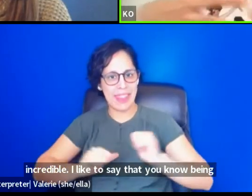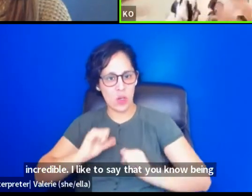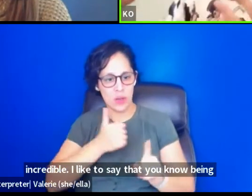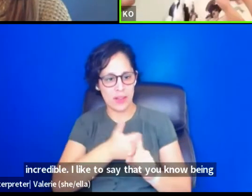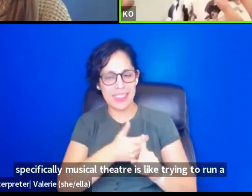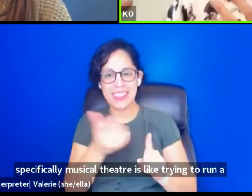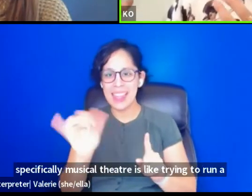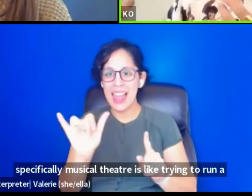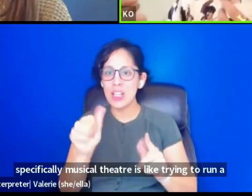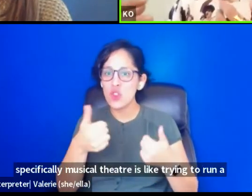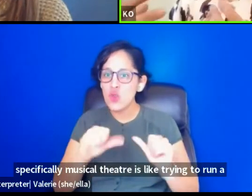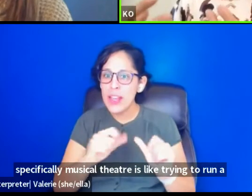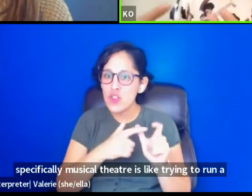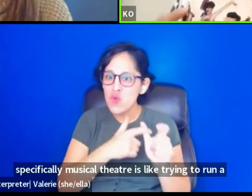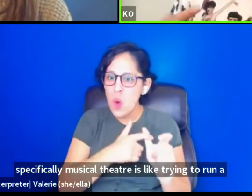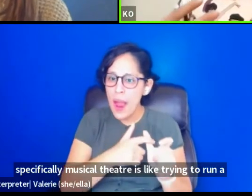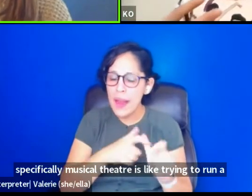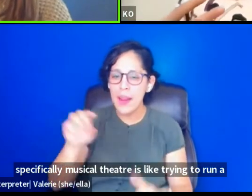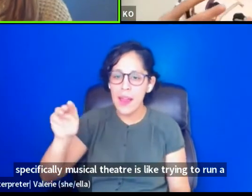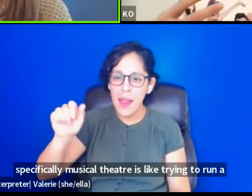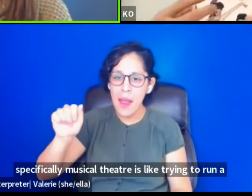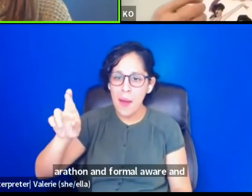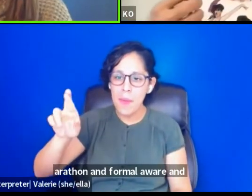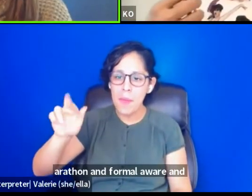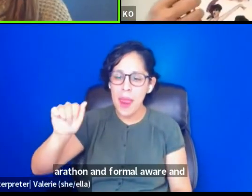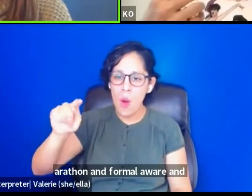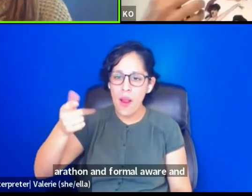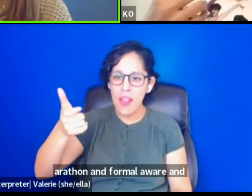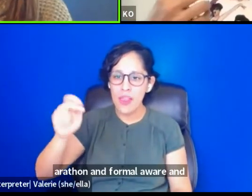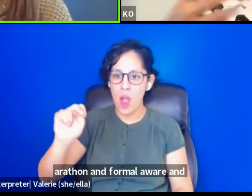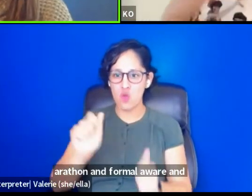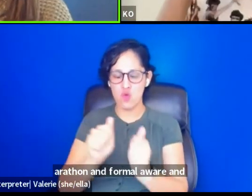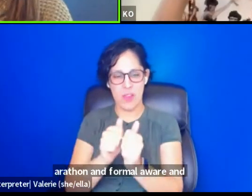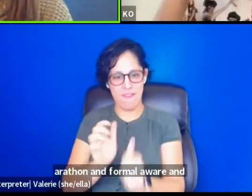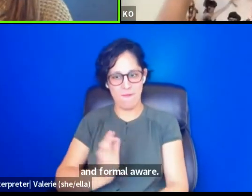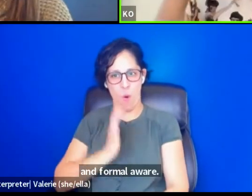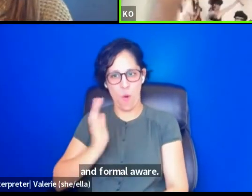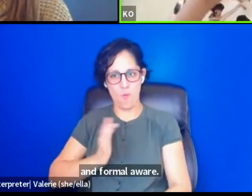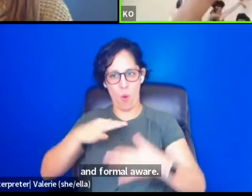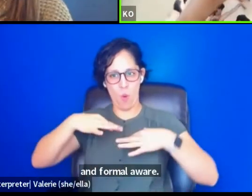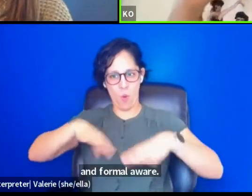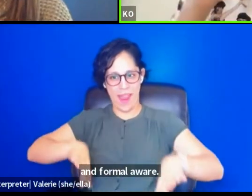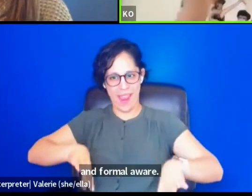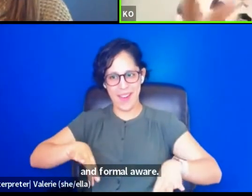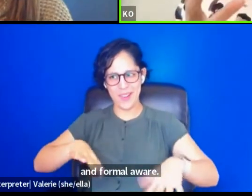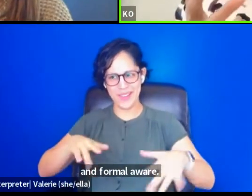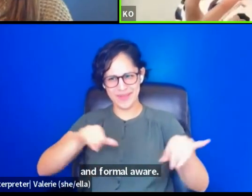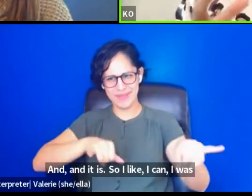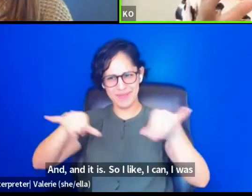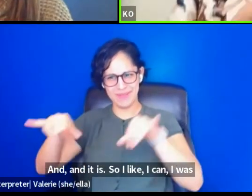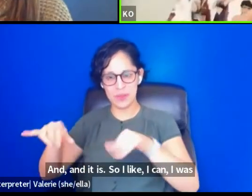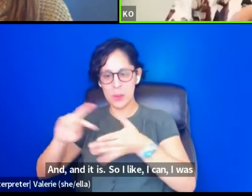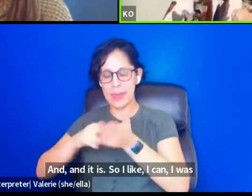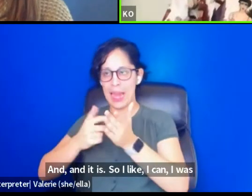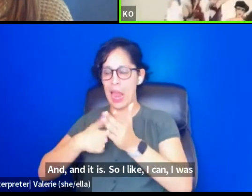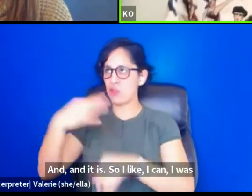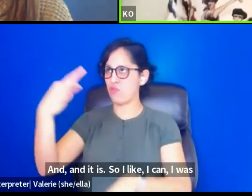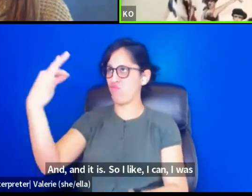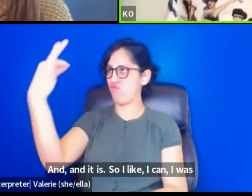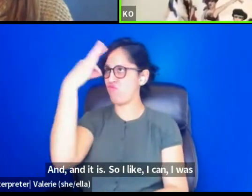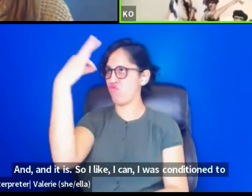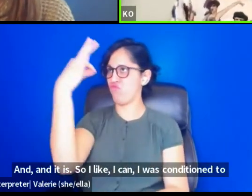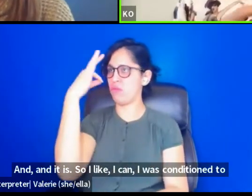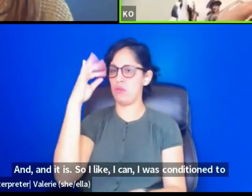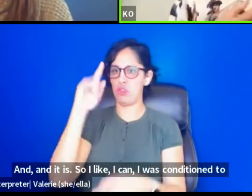marathon in formal wear. And, and it is, so I, like, I can, I was conditioned to do hard